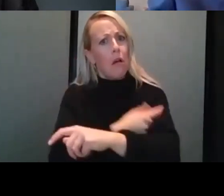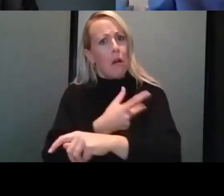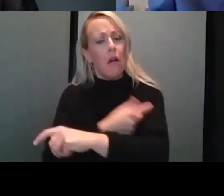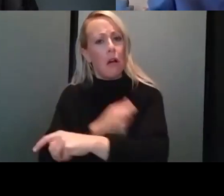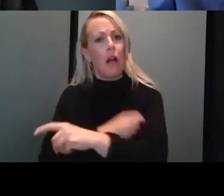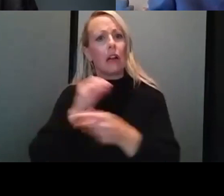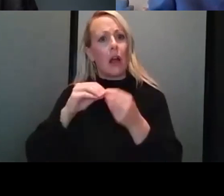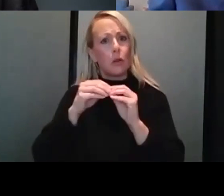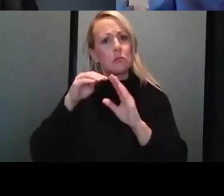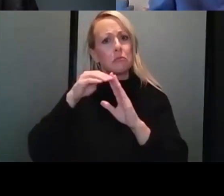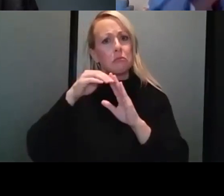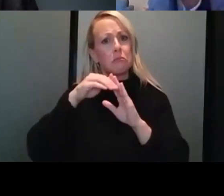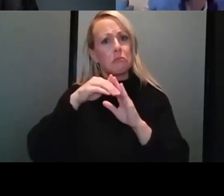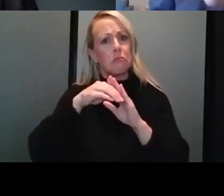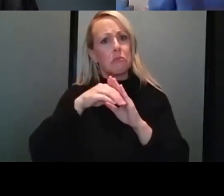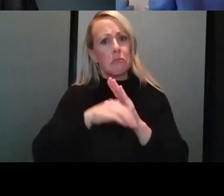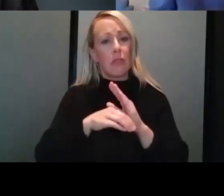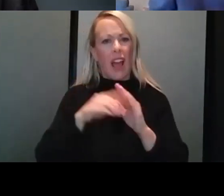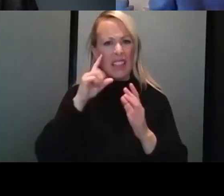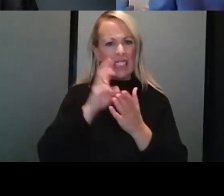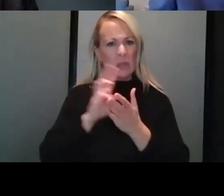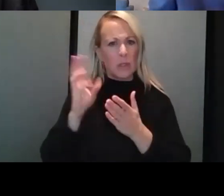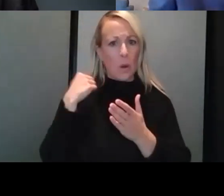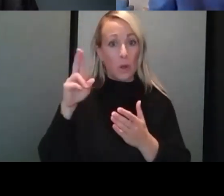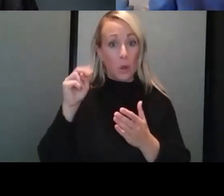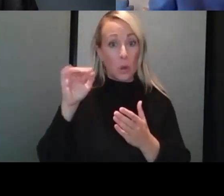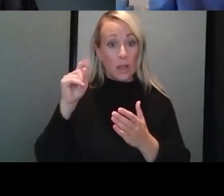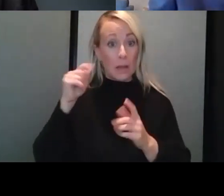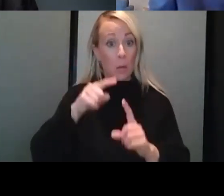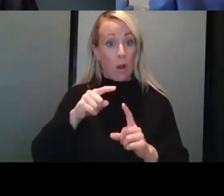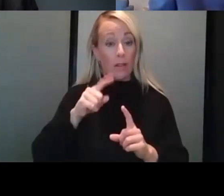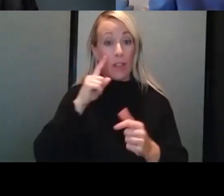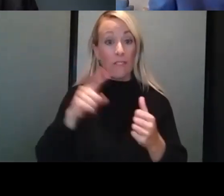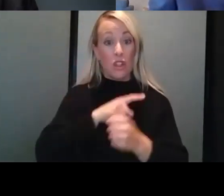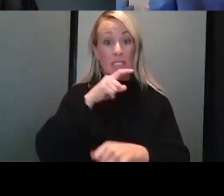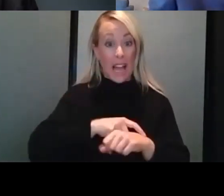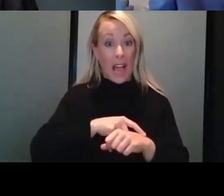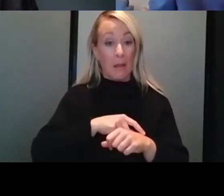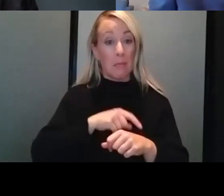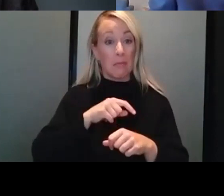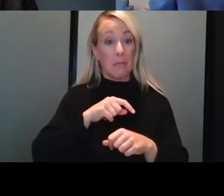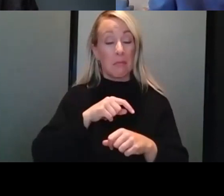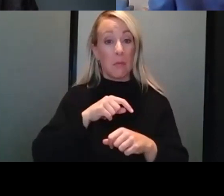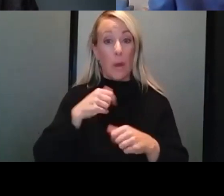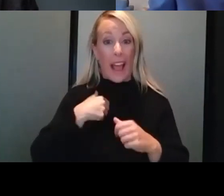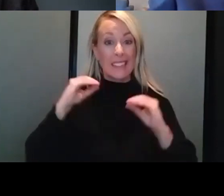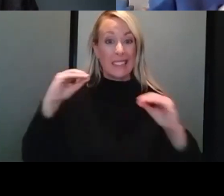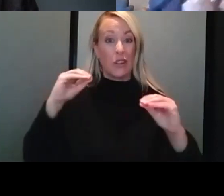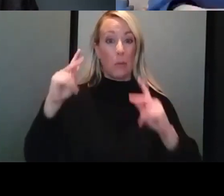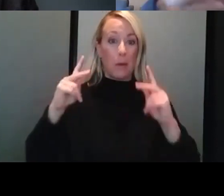six weeks ago at UnityPoint, for the first time in over 400 days, we had zero inpatients with COVID.